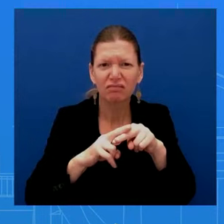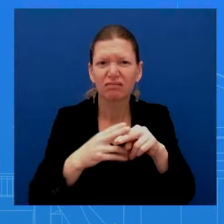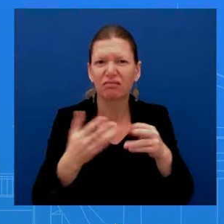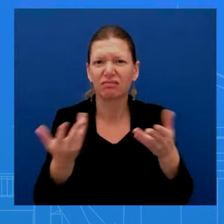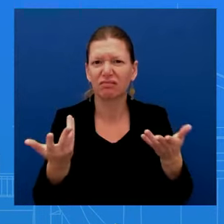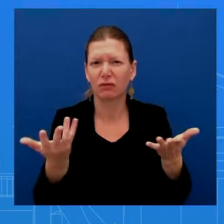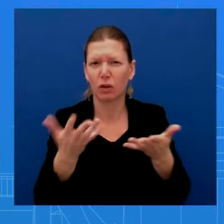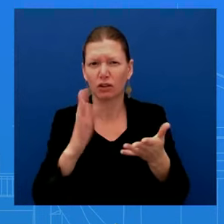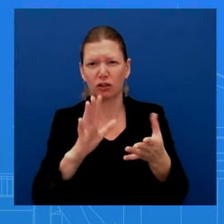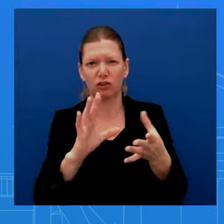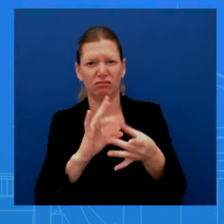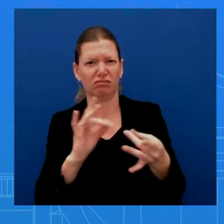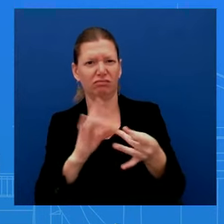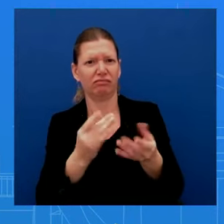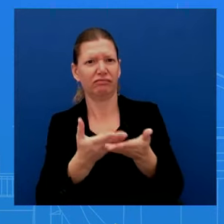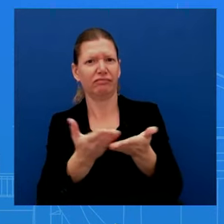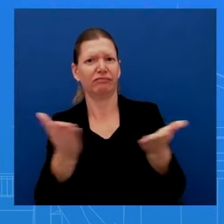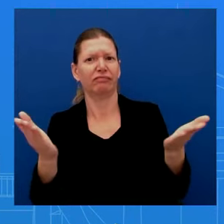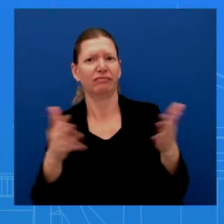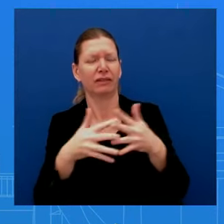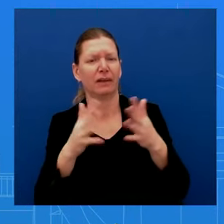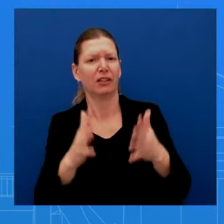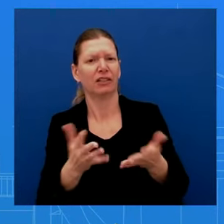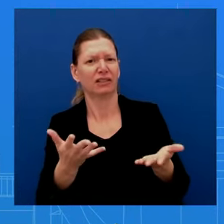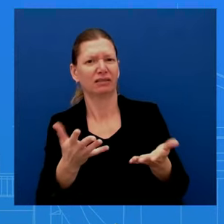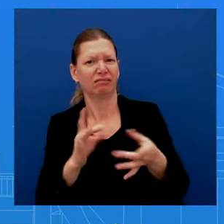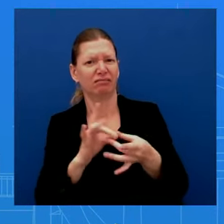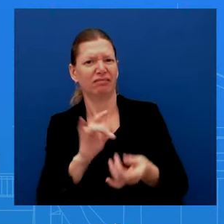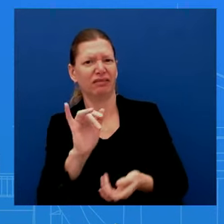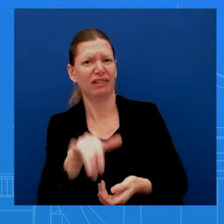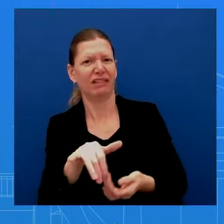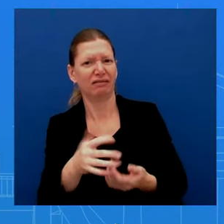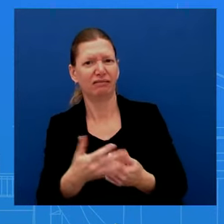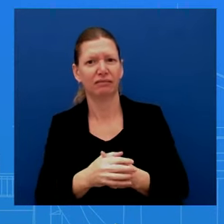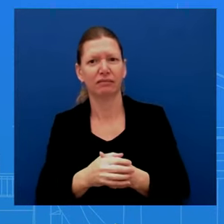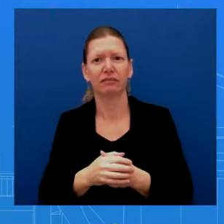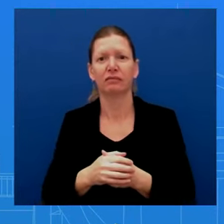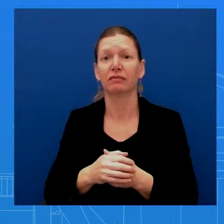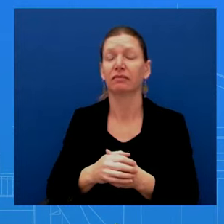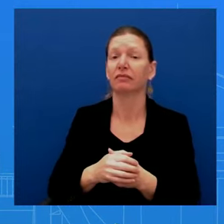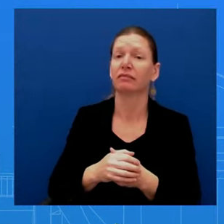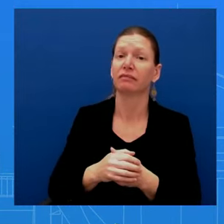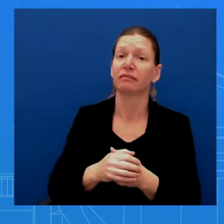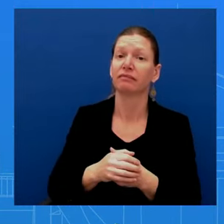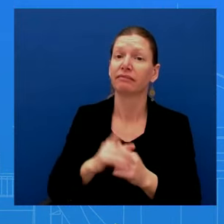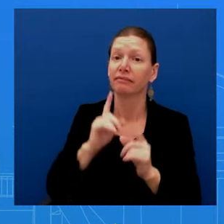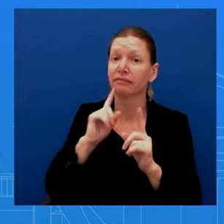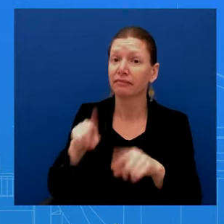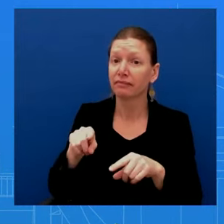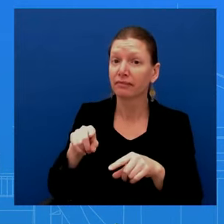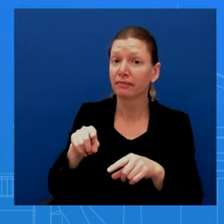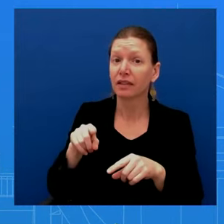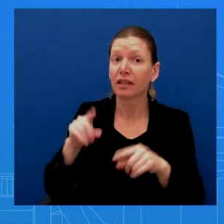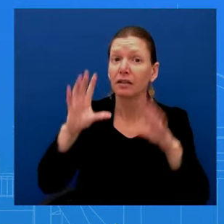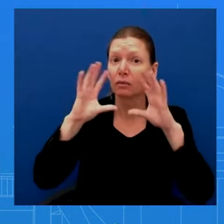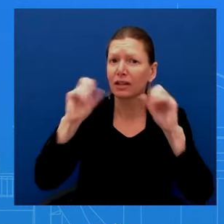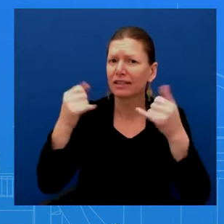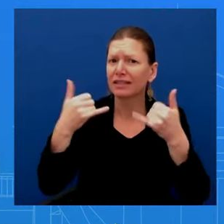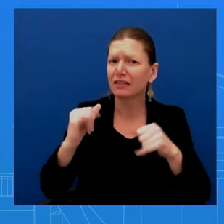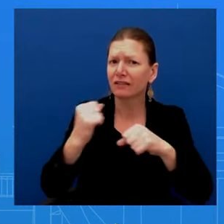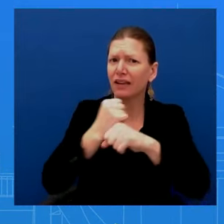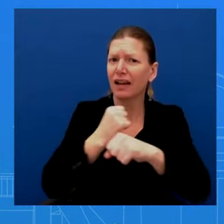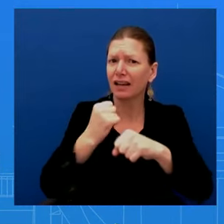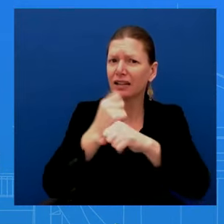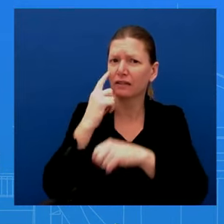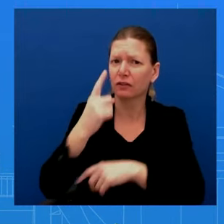the President's message is very much he's fighting for American consumers. He is fighting to lower costs.